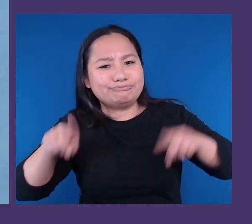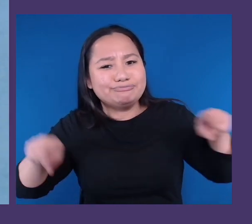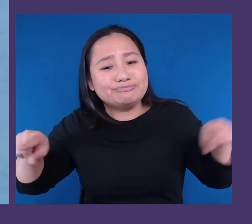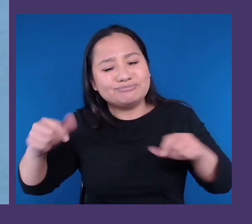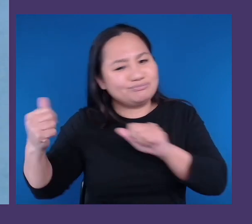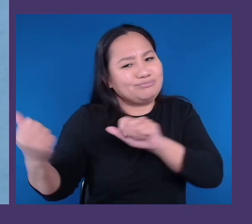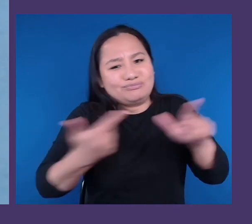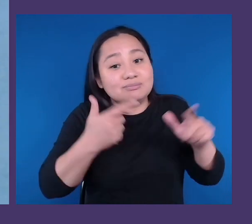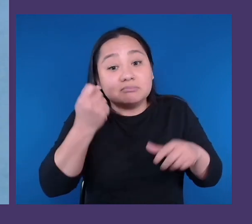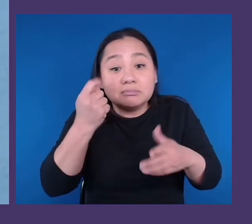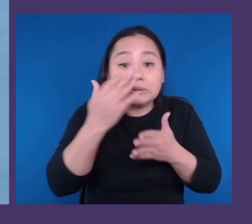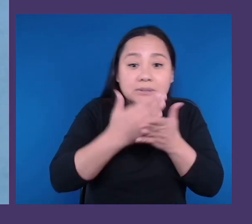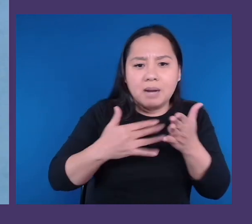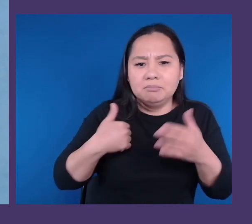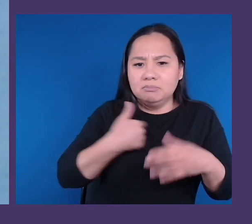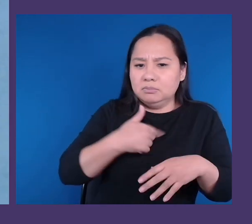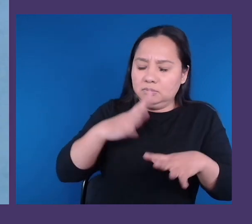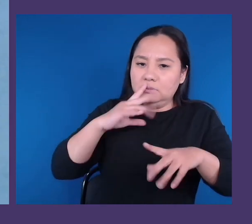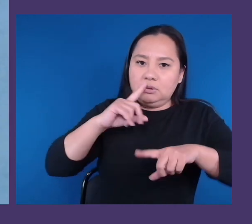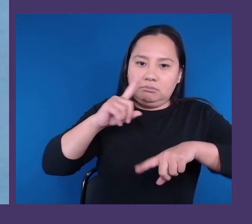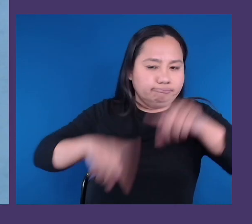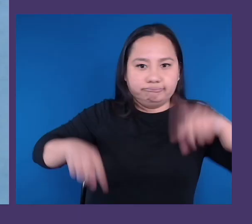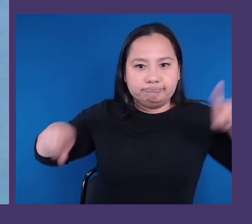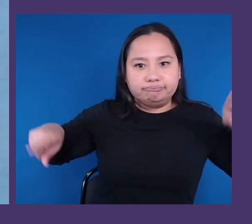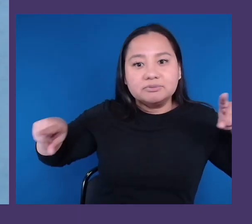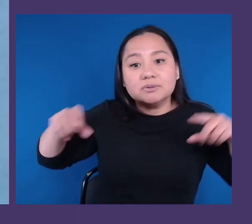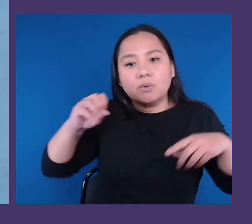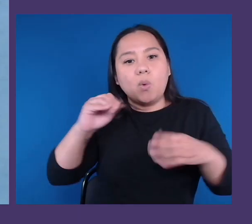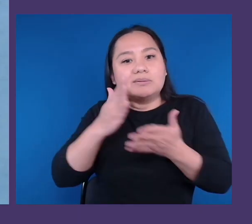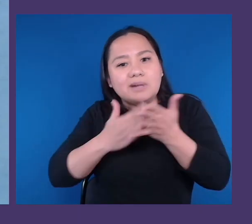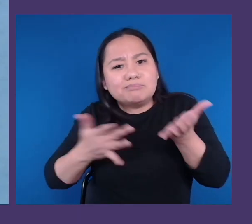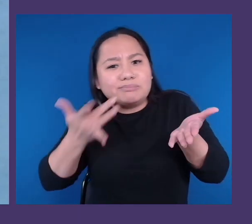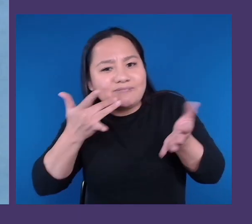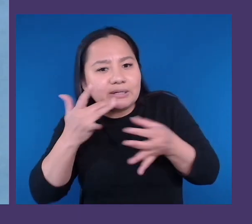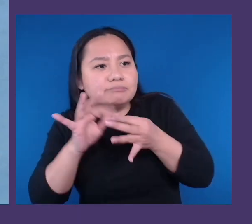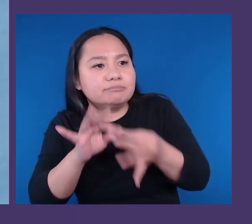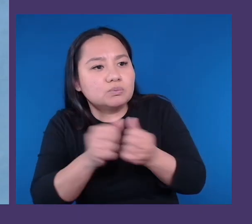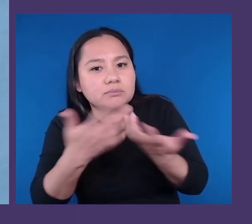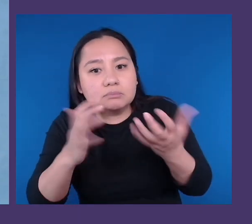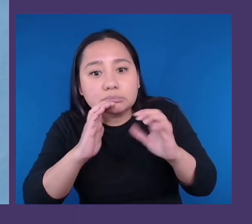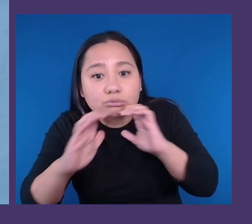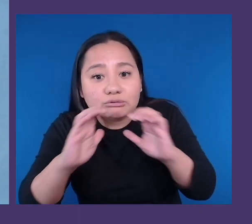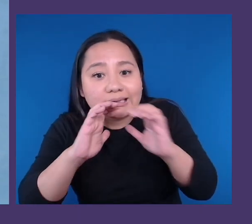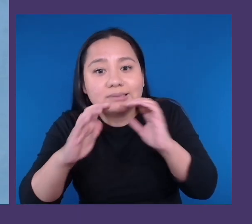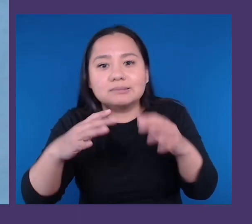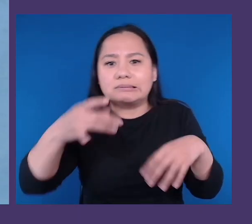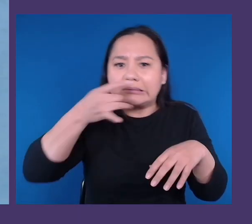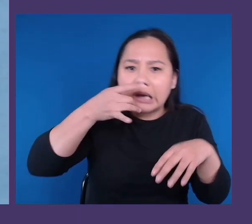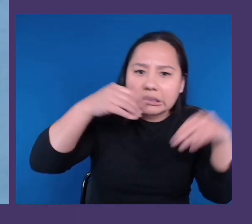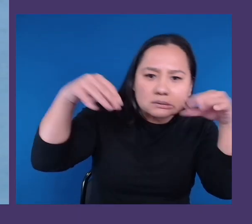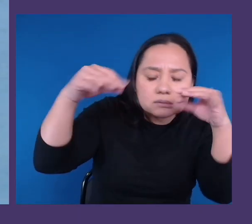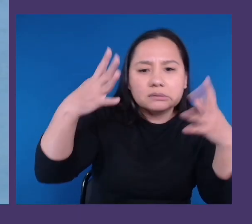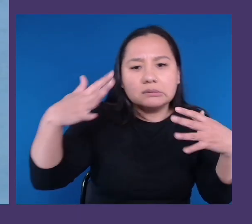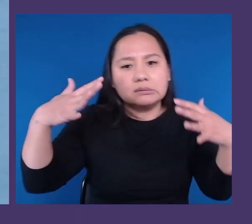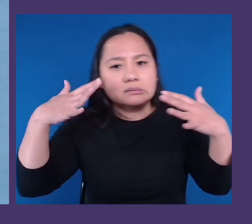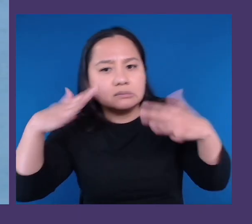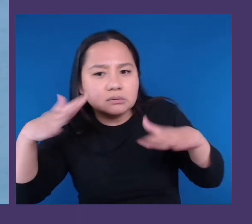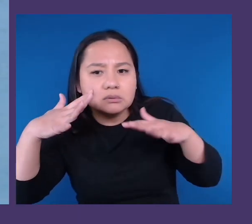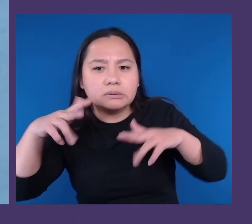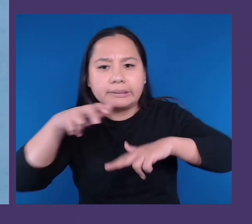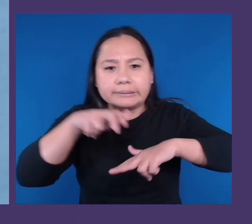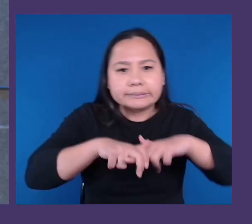and sound and seating and software, you know, we want to make getting those things way more normal and less